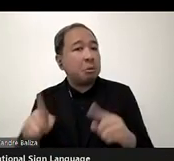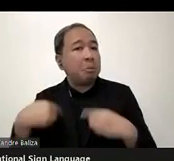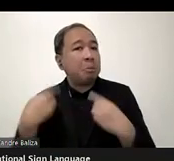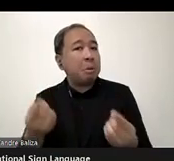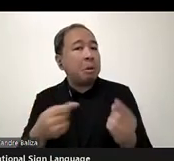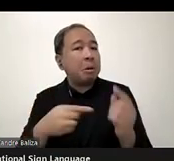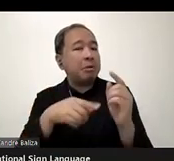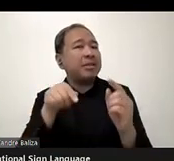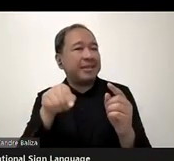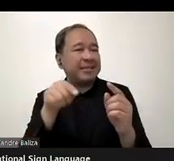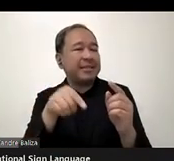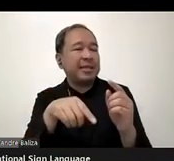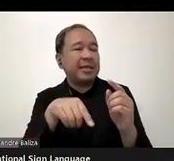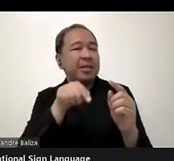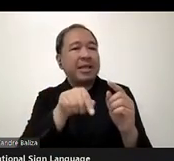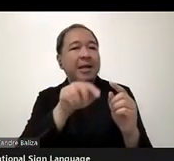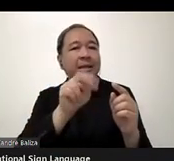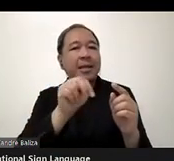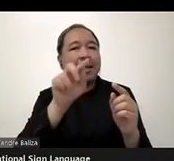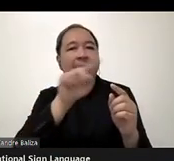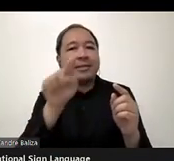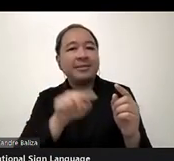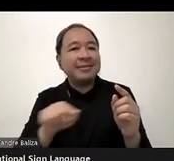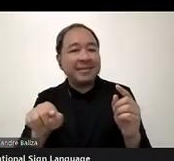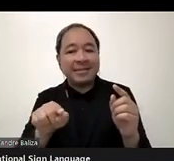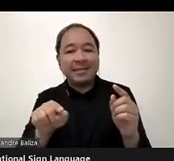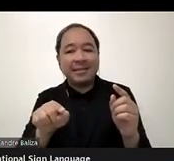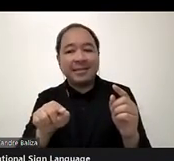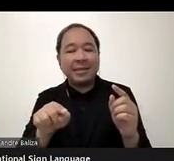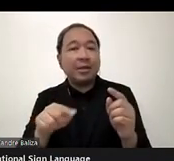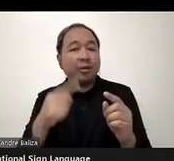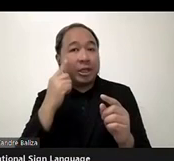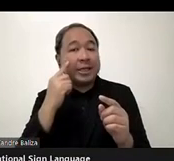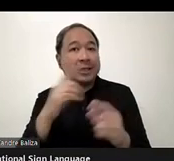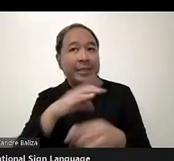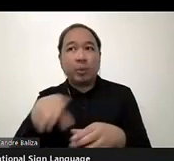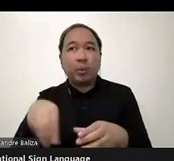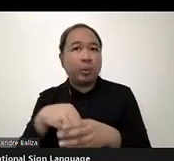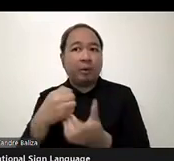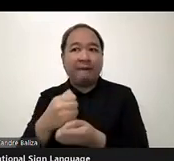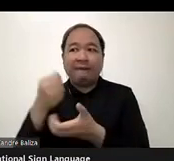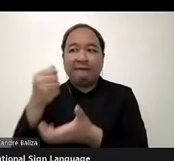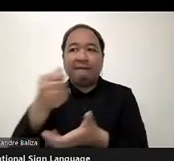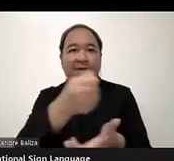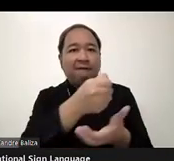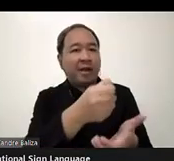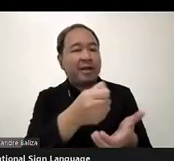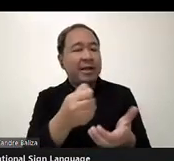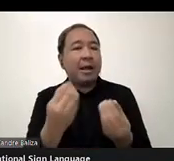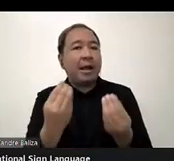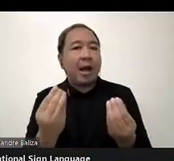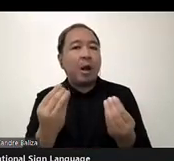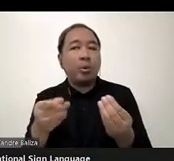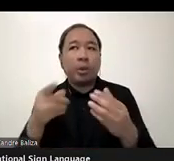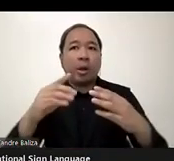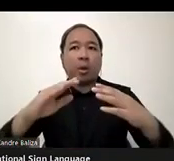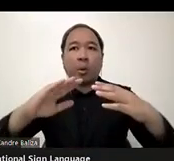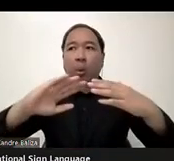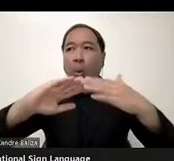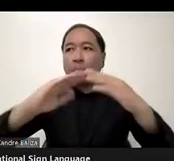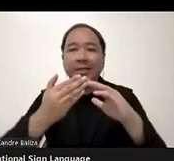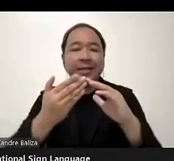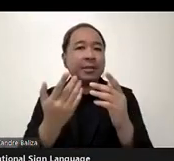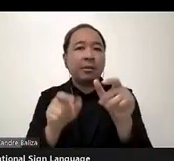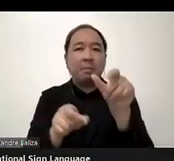organisation to include fund distribution to communities of people who have